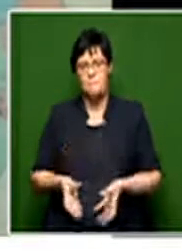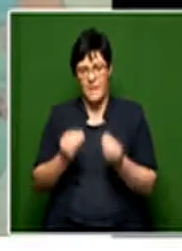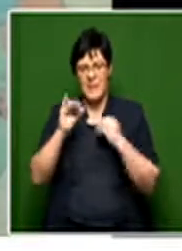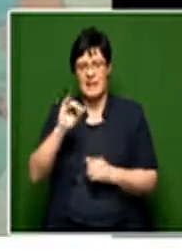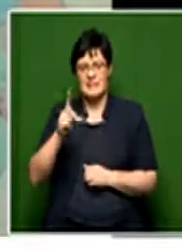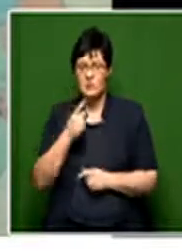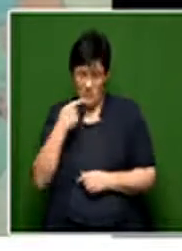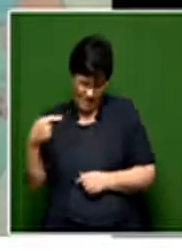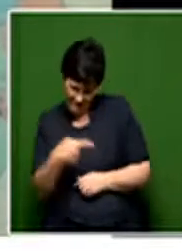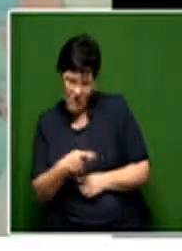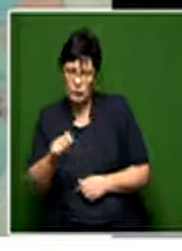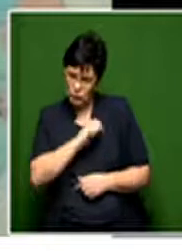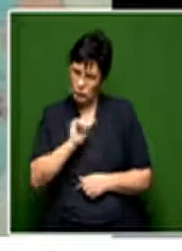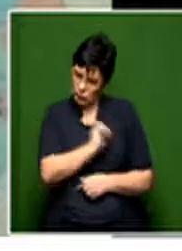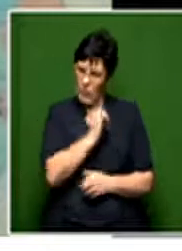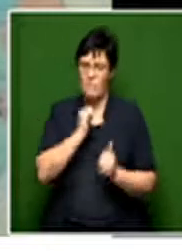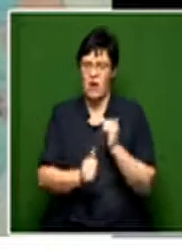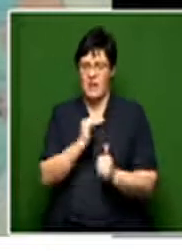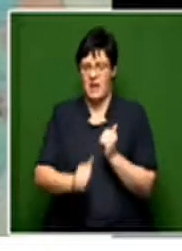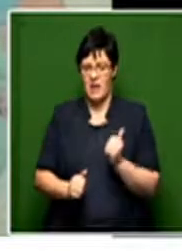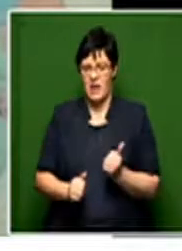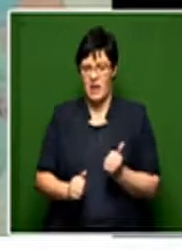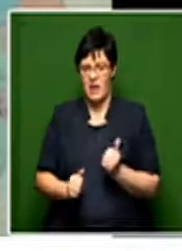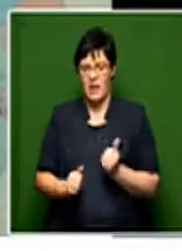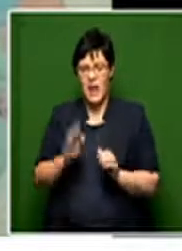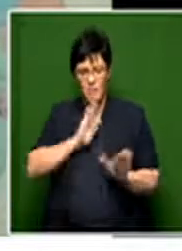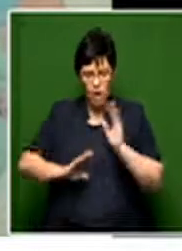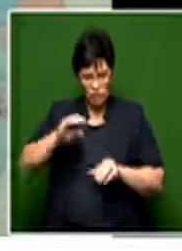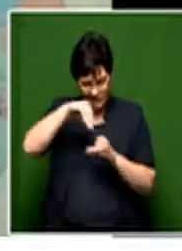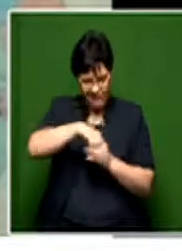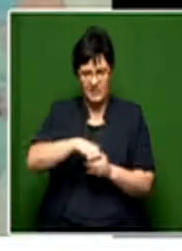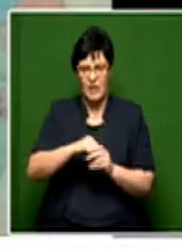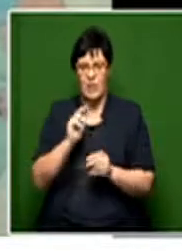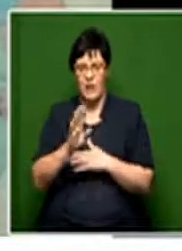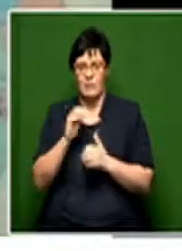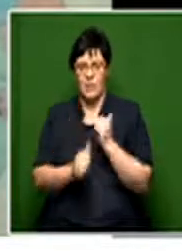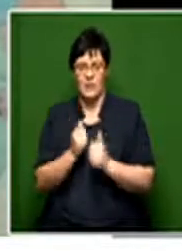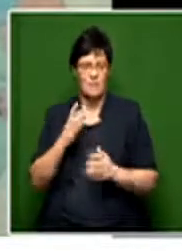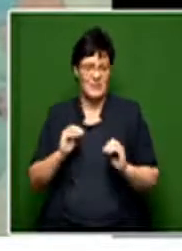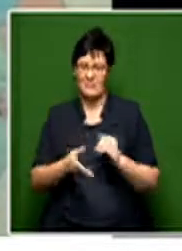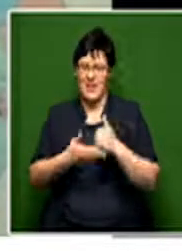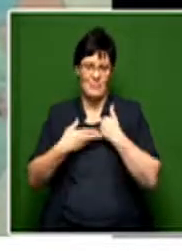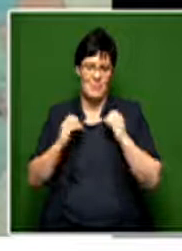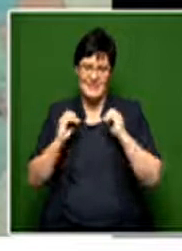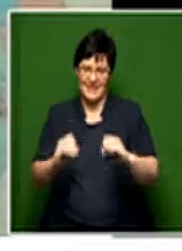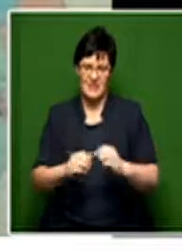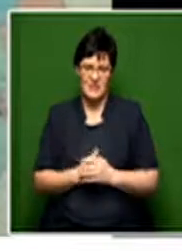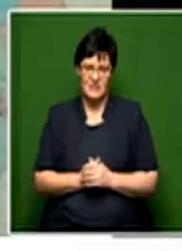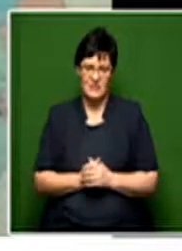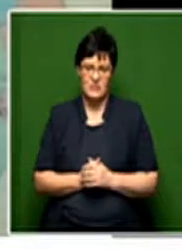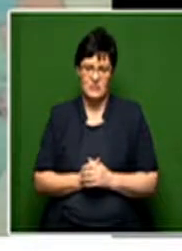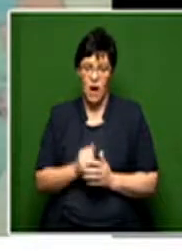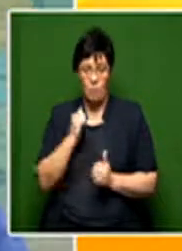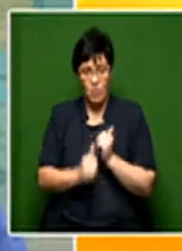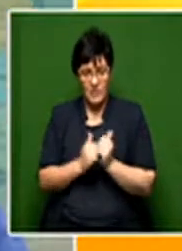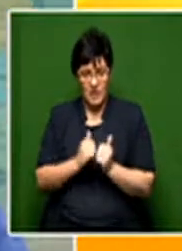idea and vouch for me to say that I'm his brother, his biological brother. Yeah. And still no assistance from home affairs. And